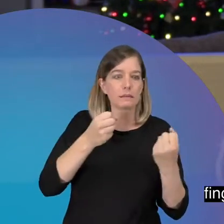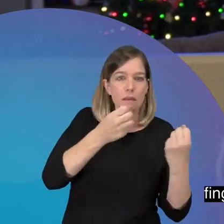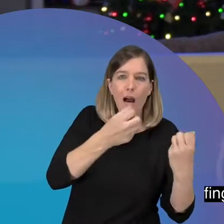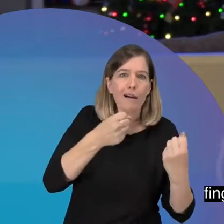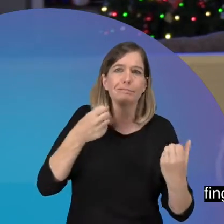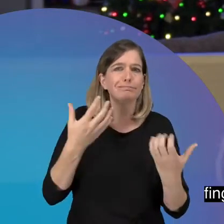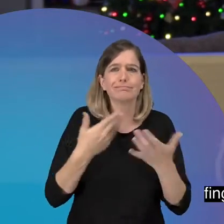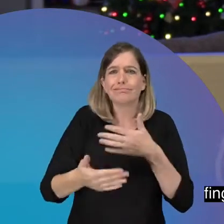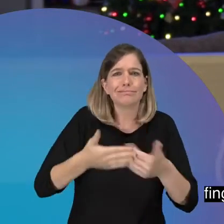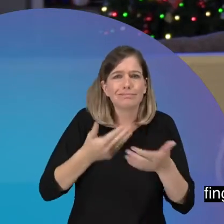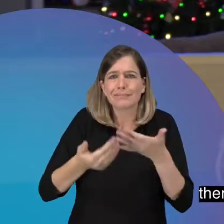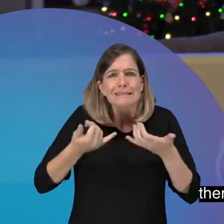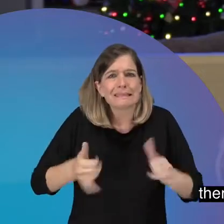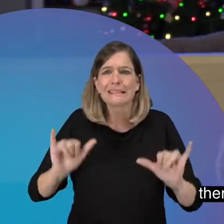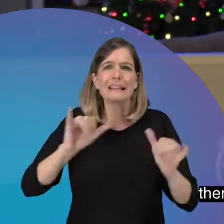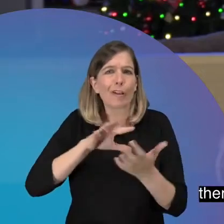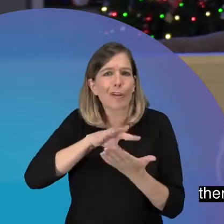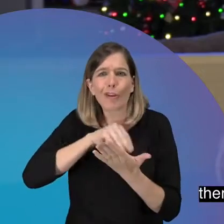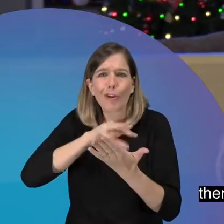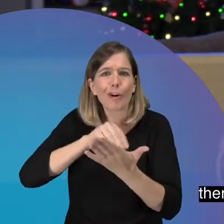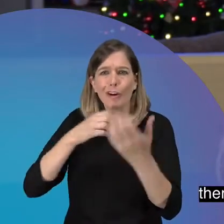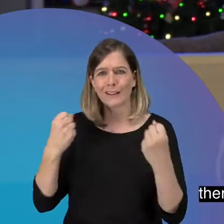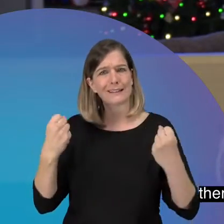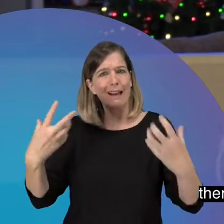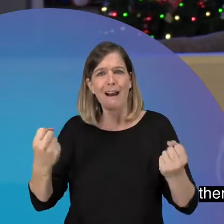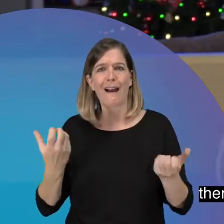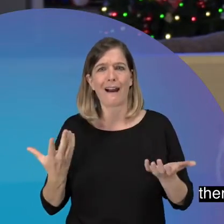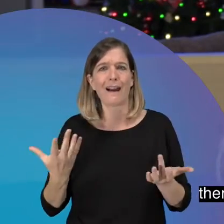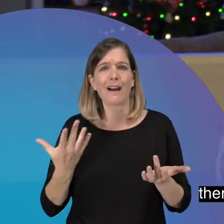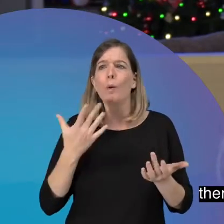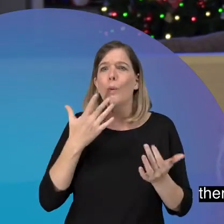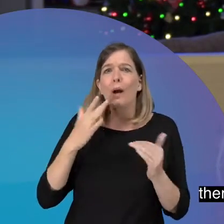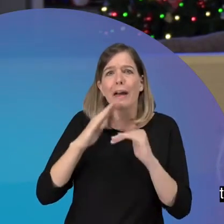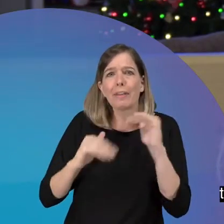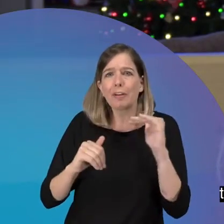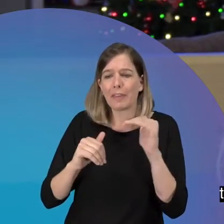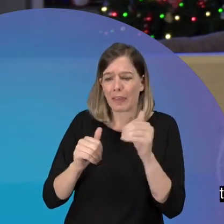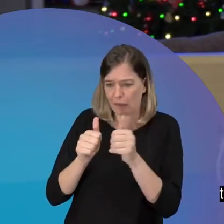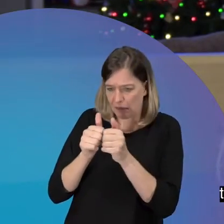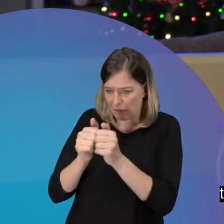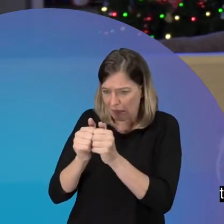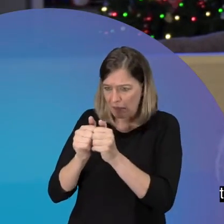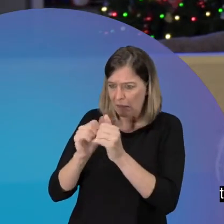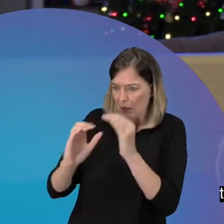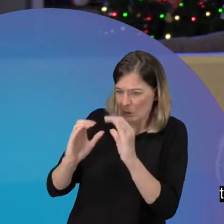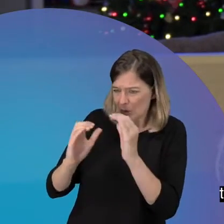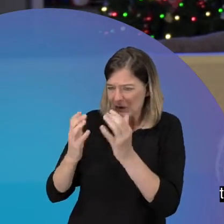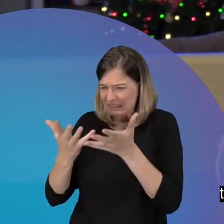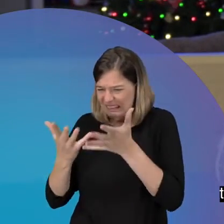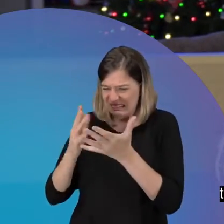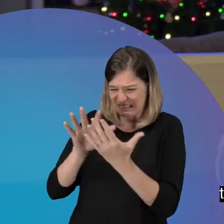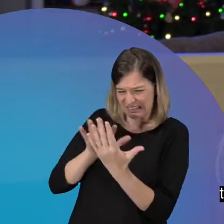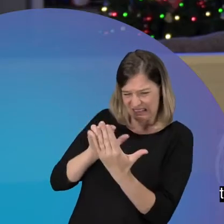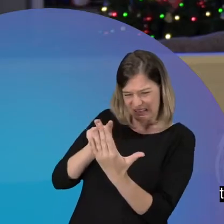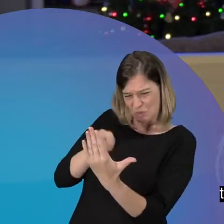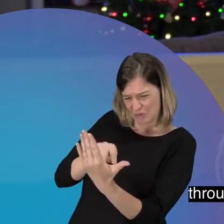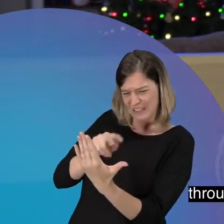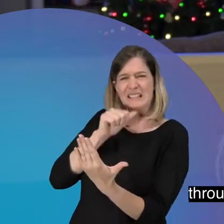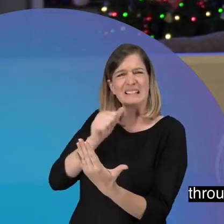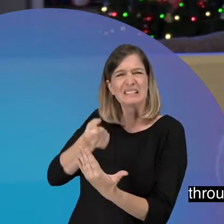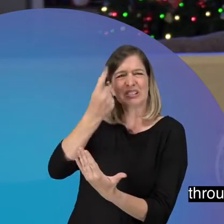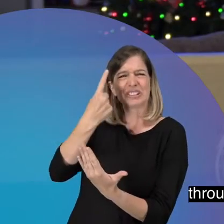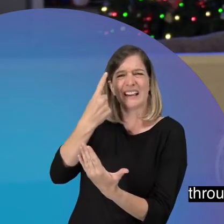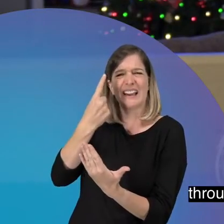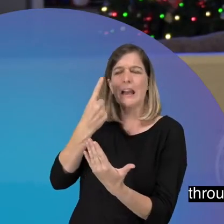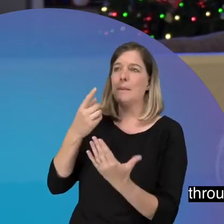instead of do the sign, then you are learning, you're still learning the sign rather than communicating through